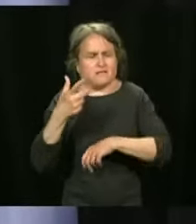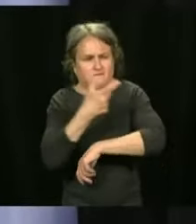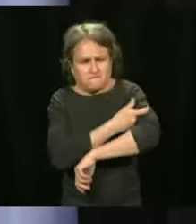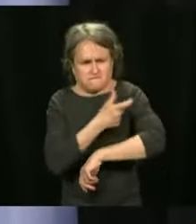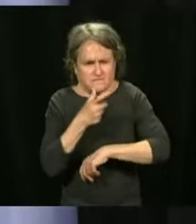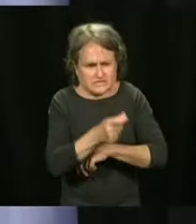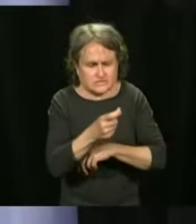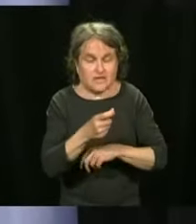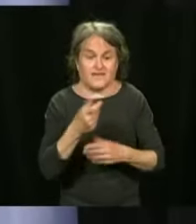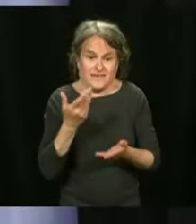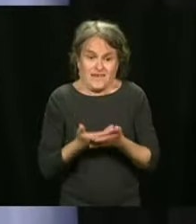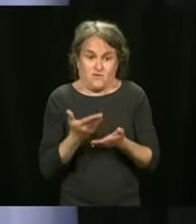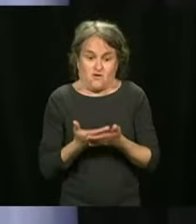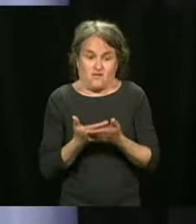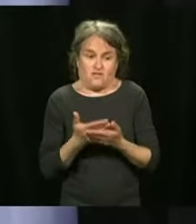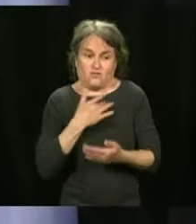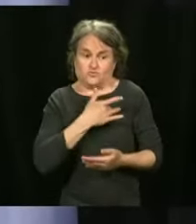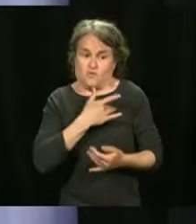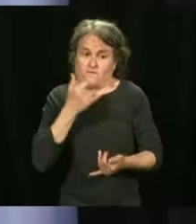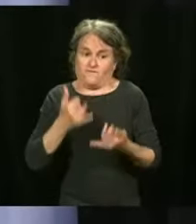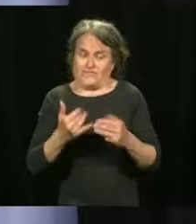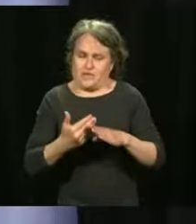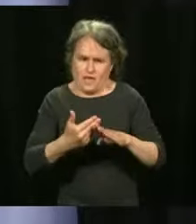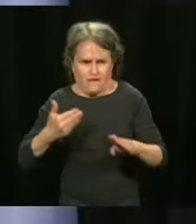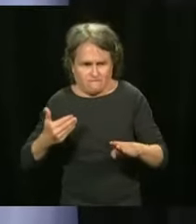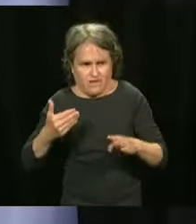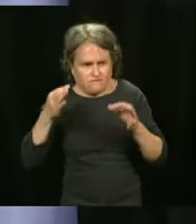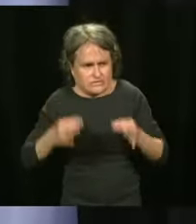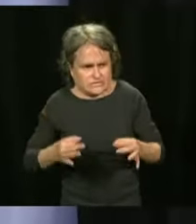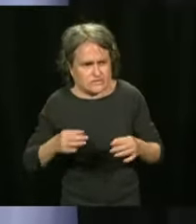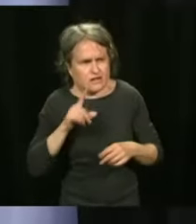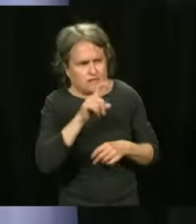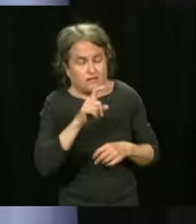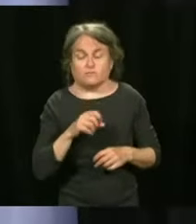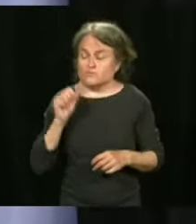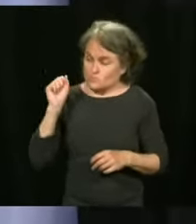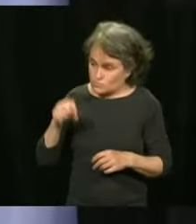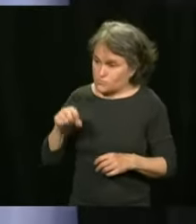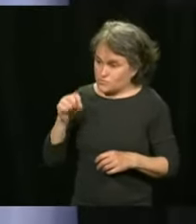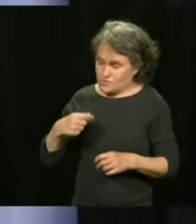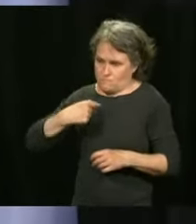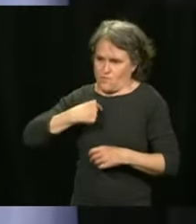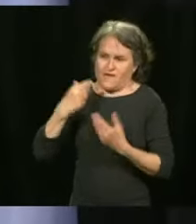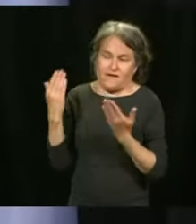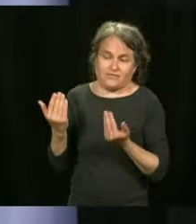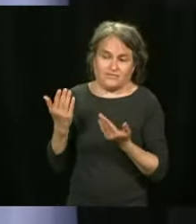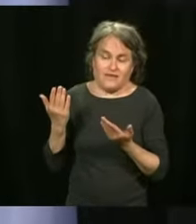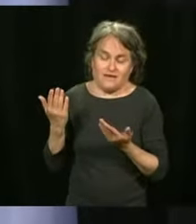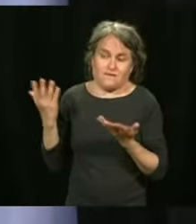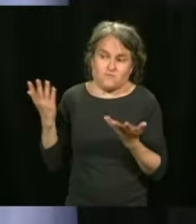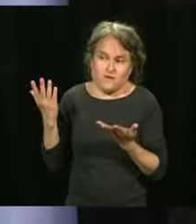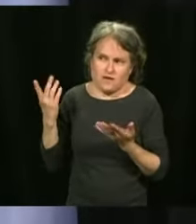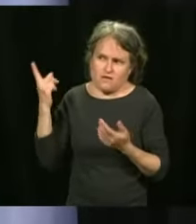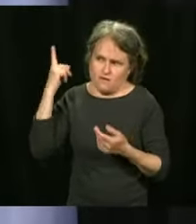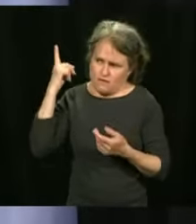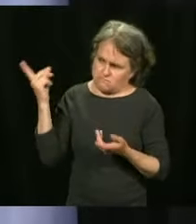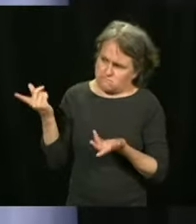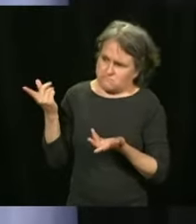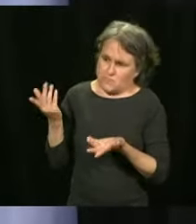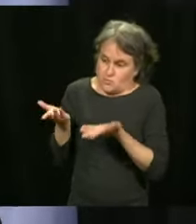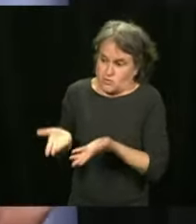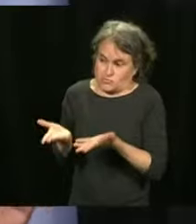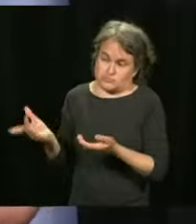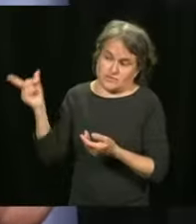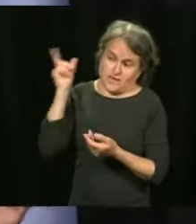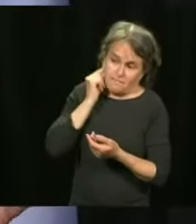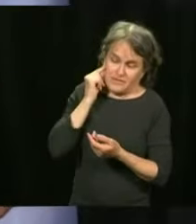Yes. What I needed was an opinion from public health, which we received. We received a verbal opinion